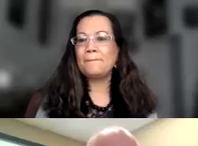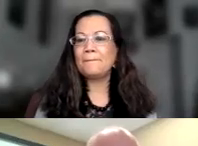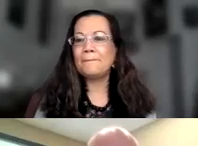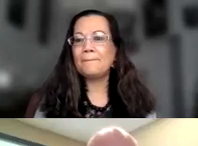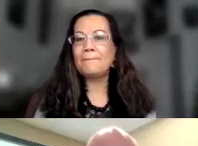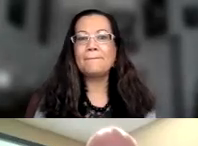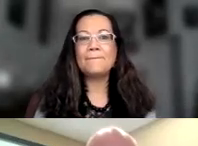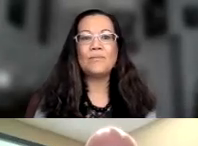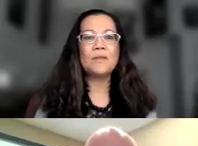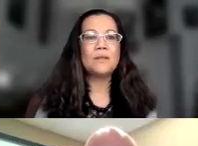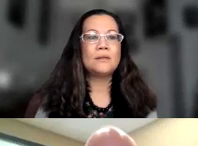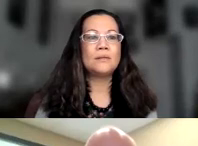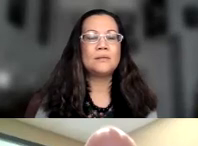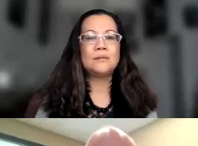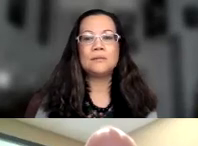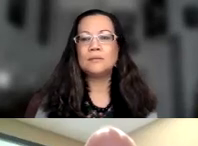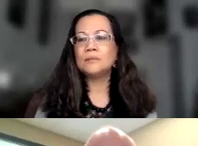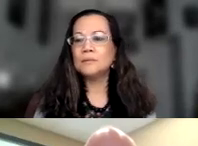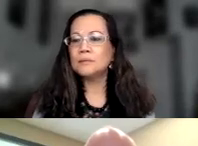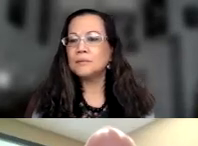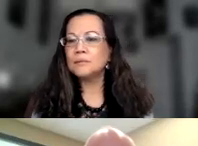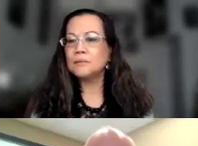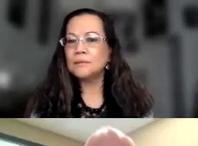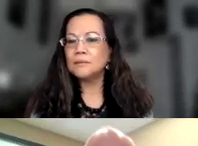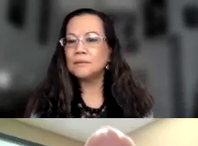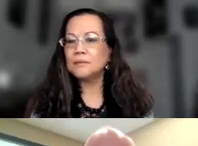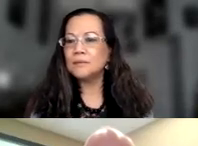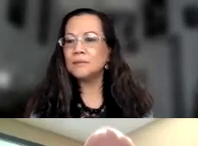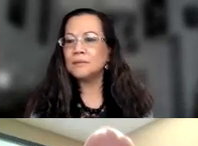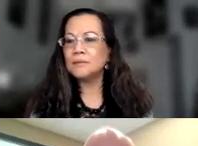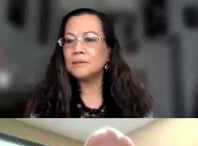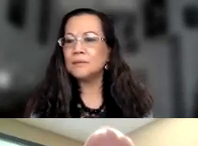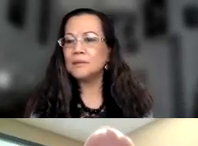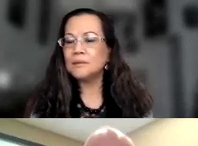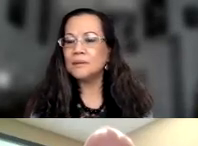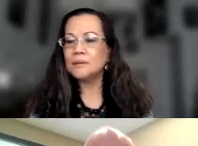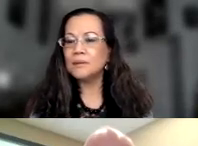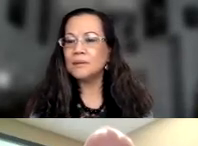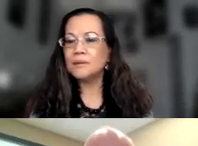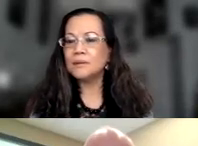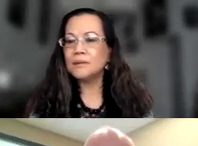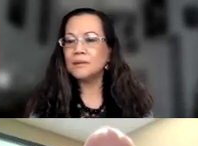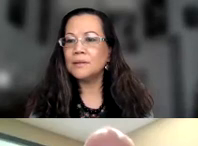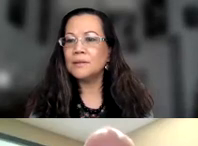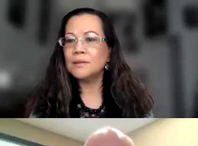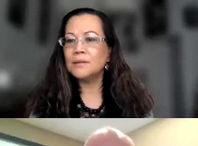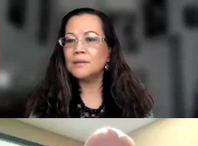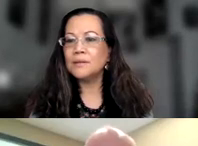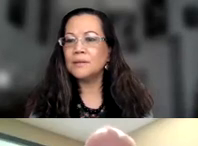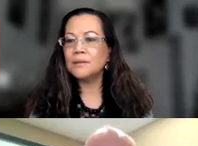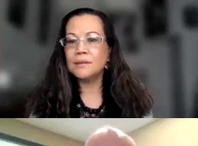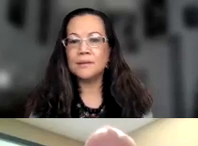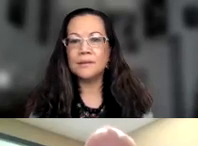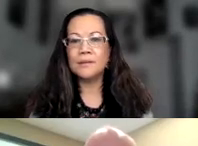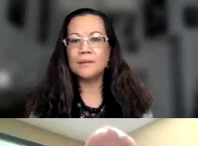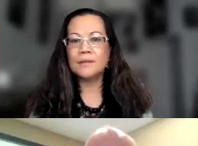recording uh set up um so uh ryan and the spanish channel uh who's